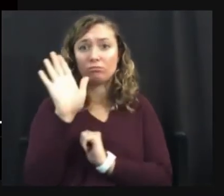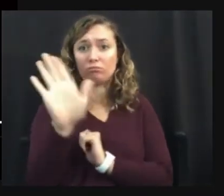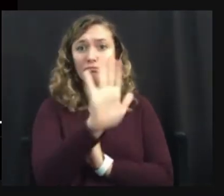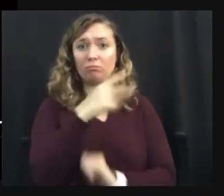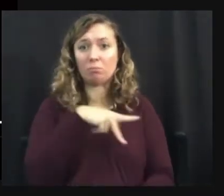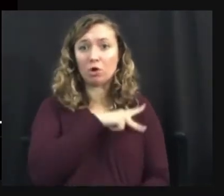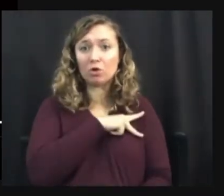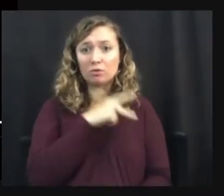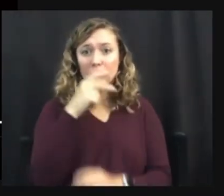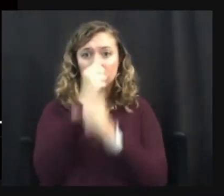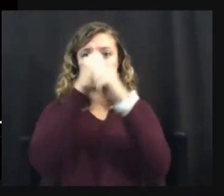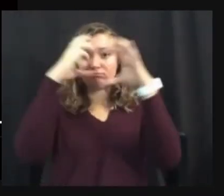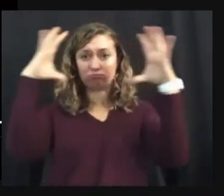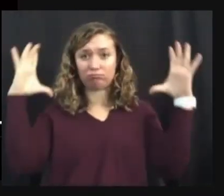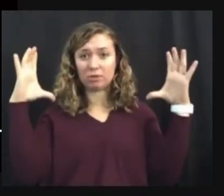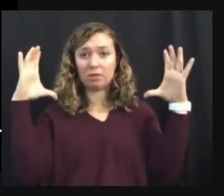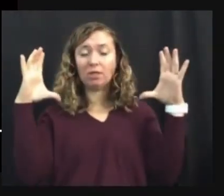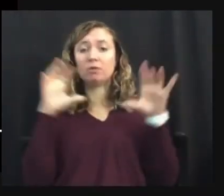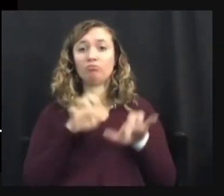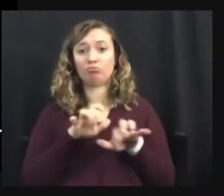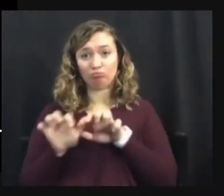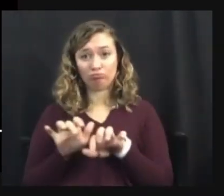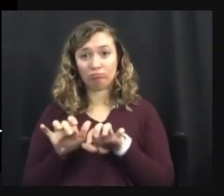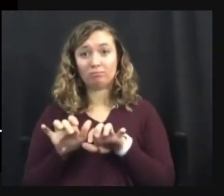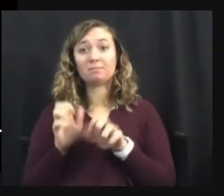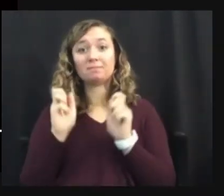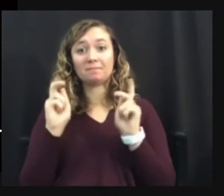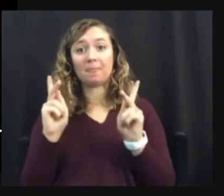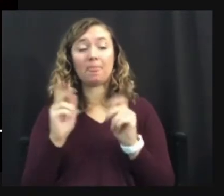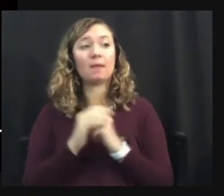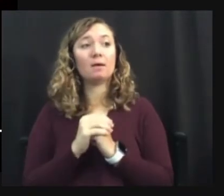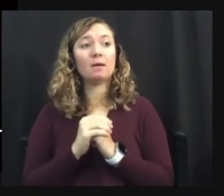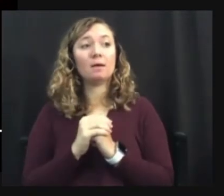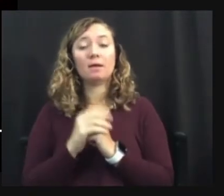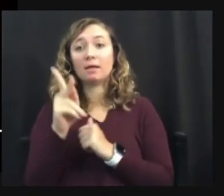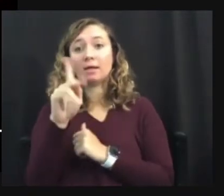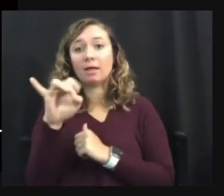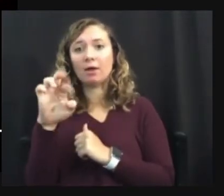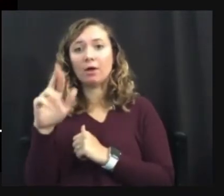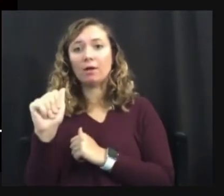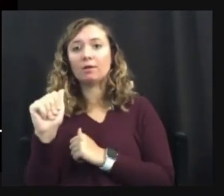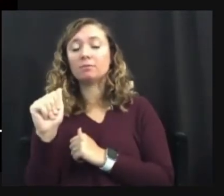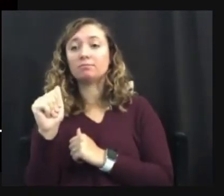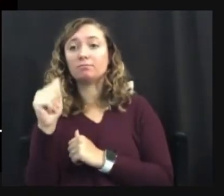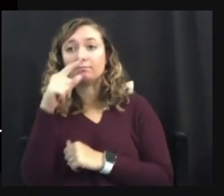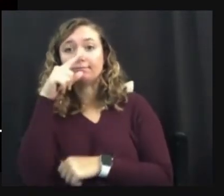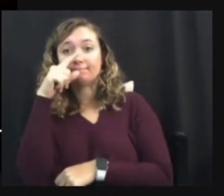And Kira, if you could just put a couple of answers into my chat for me?